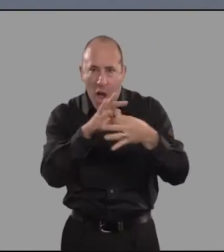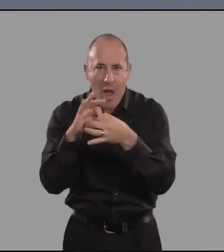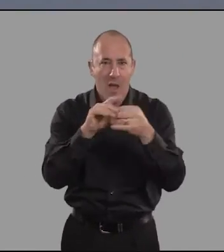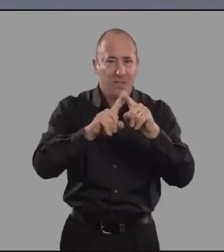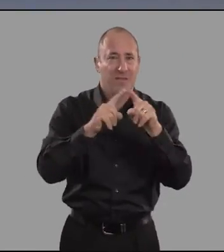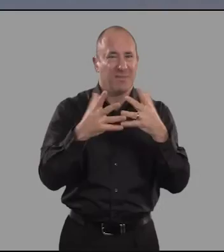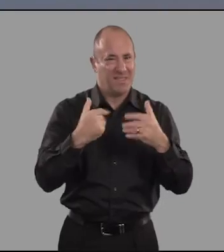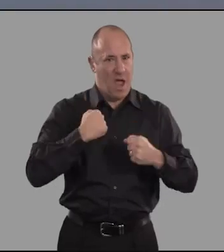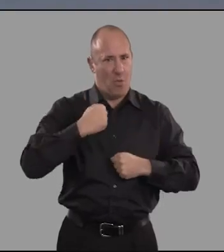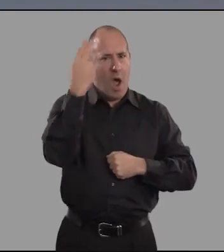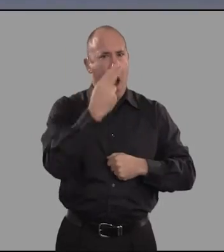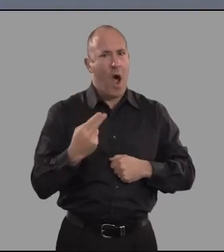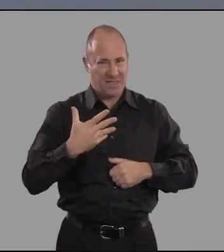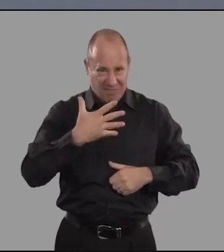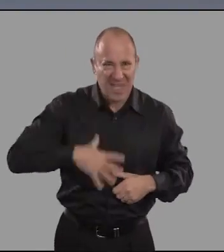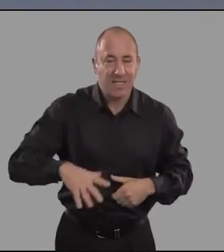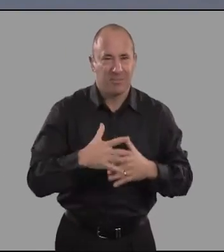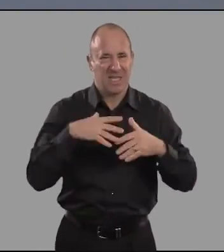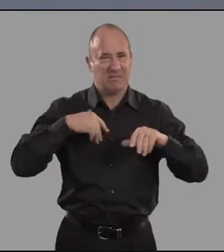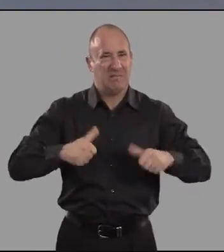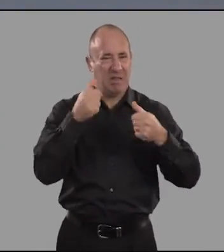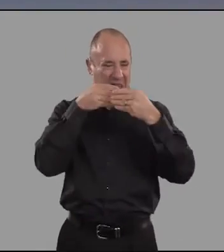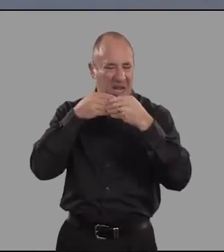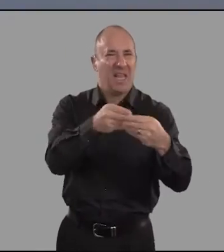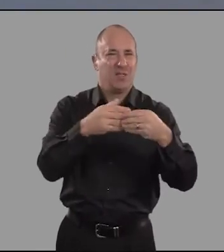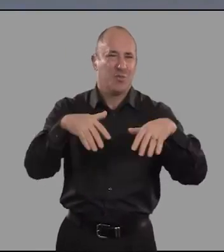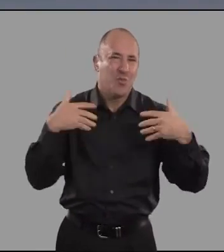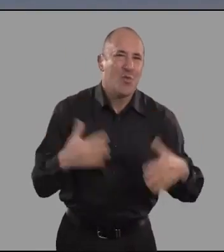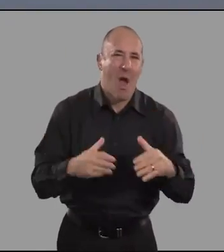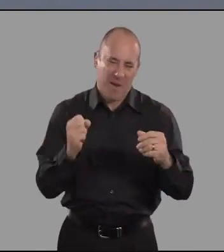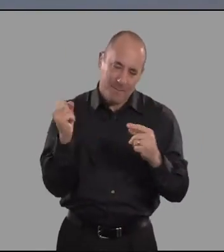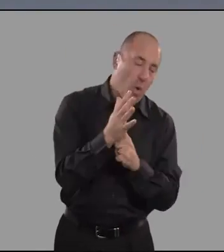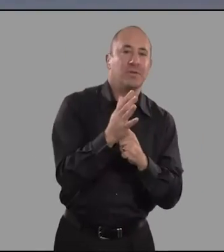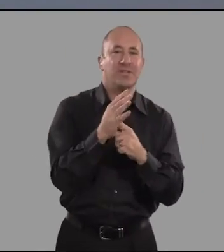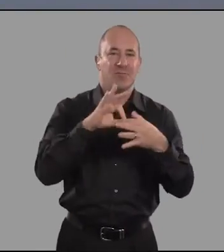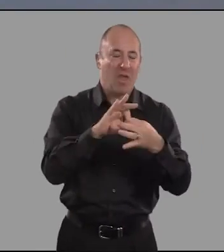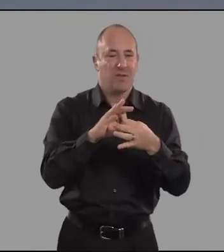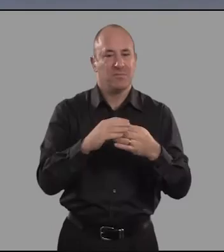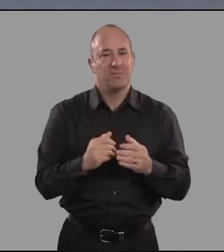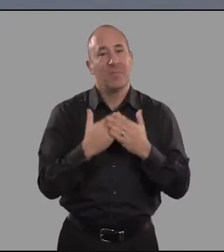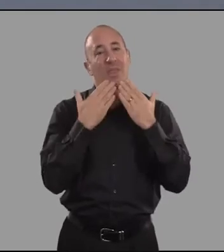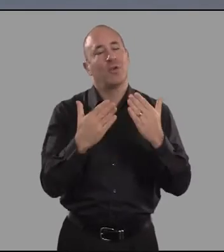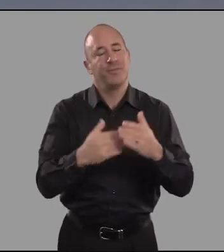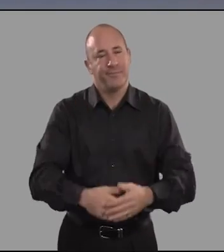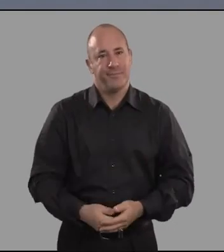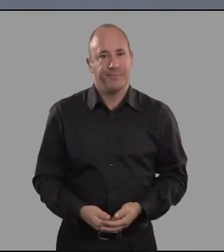collaborating, all of which is needed for our art scene to be world-leading, rich, vital, and relevant.